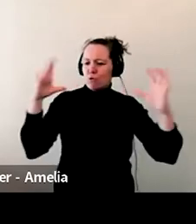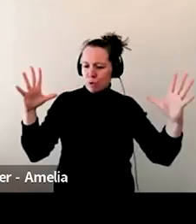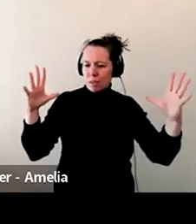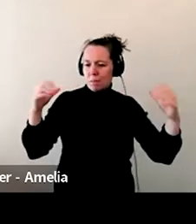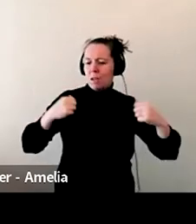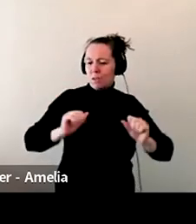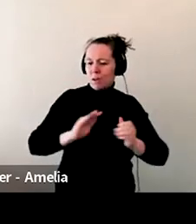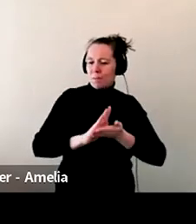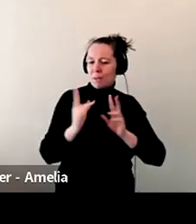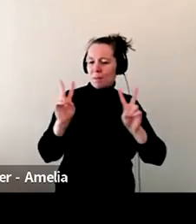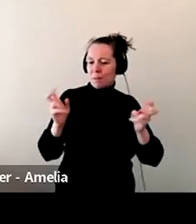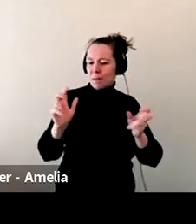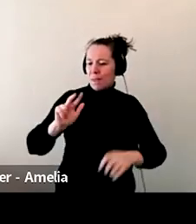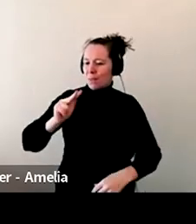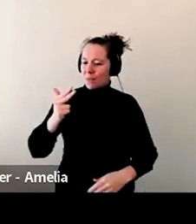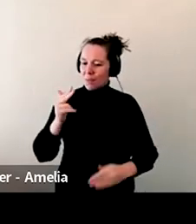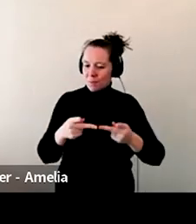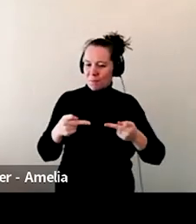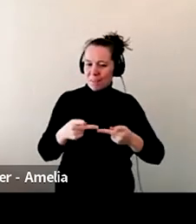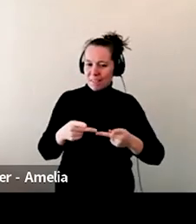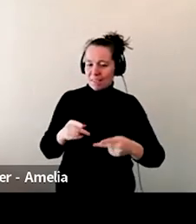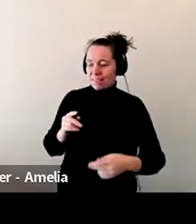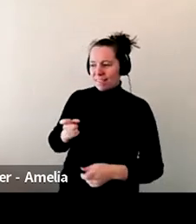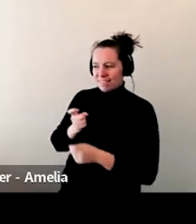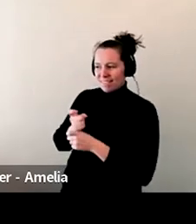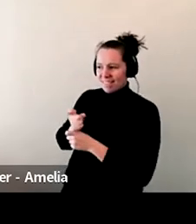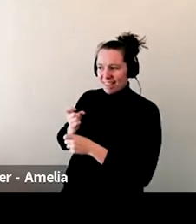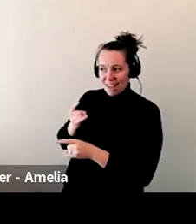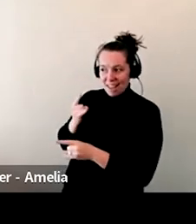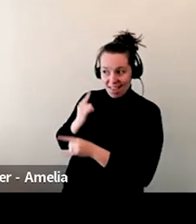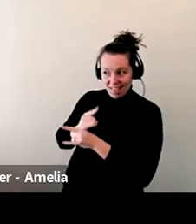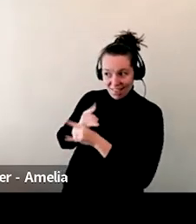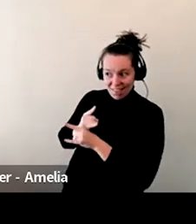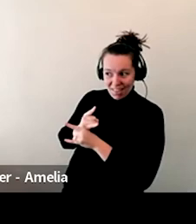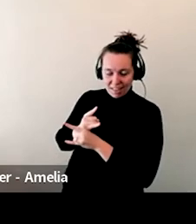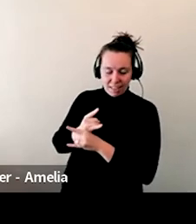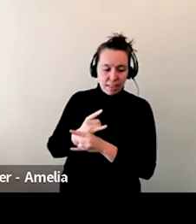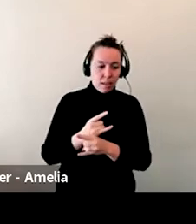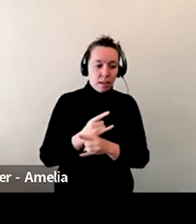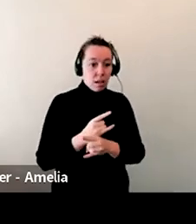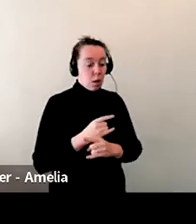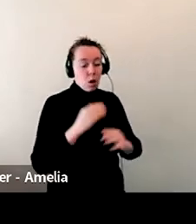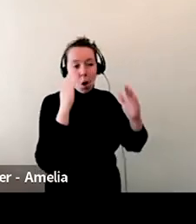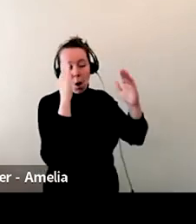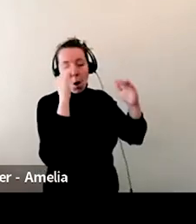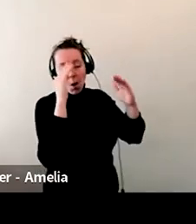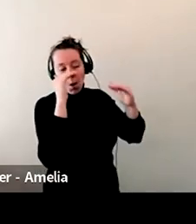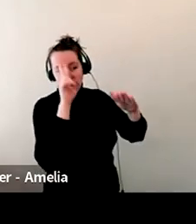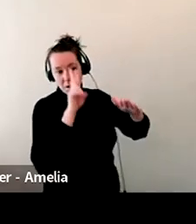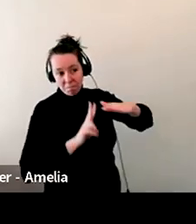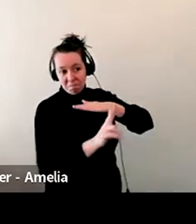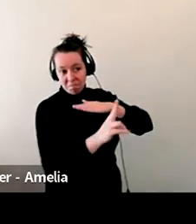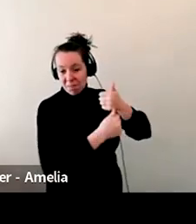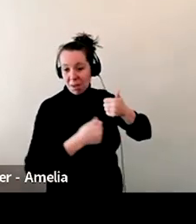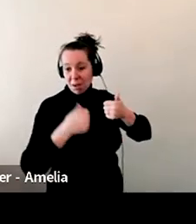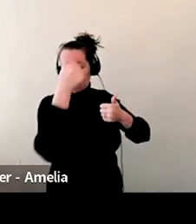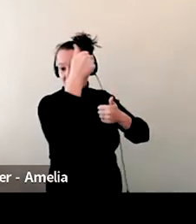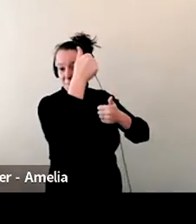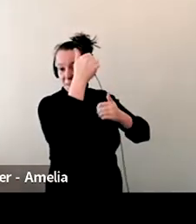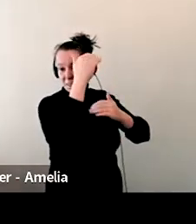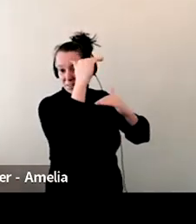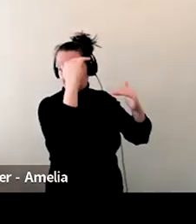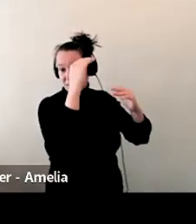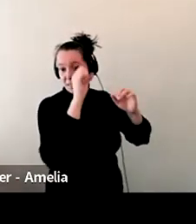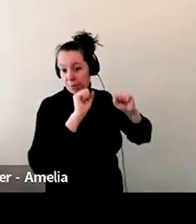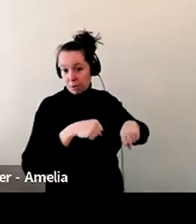Is there alcohol involved? No. Um, in our upstairs, we're hoping to one day get, we might have a little liquor license up